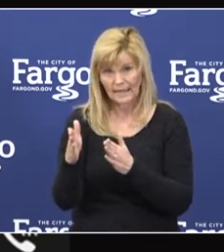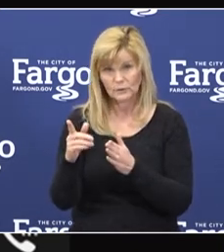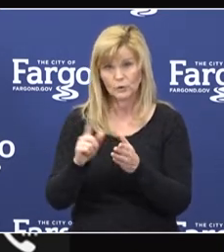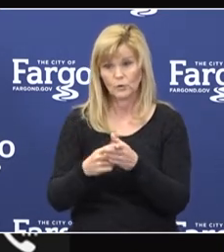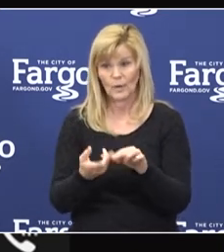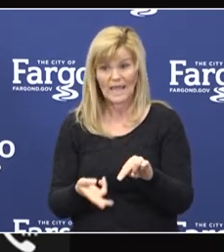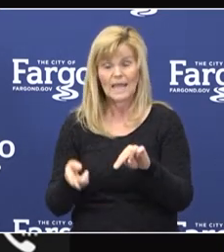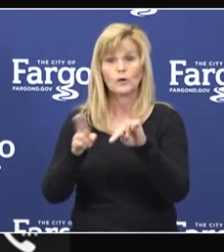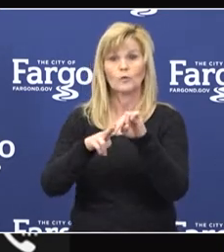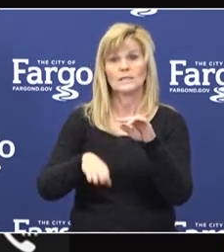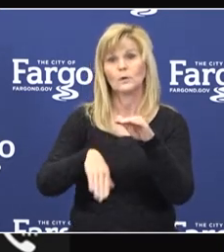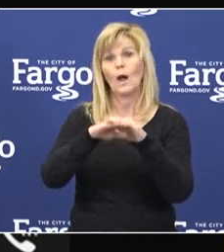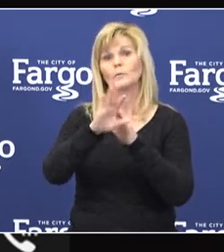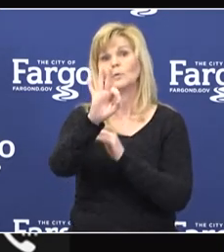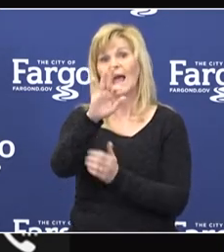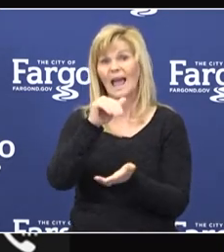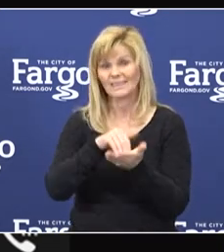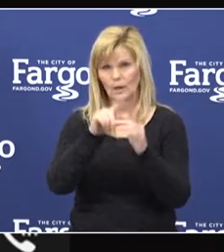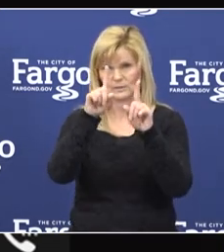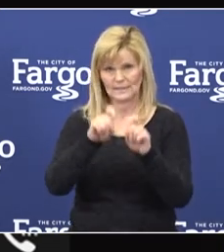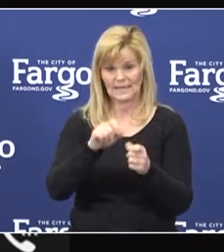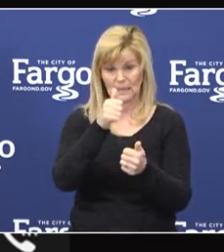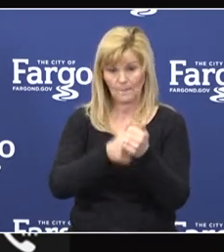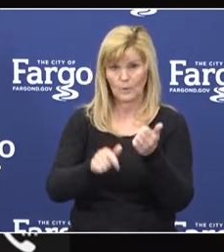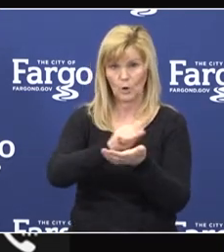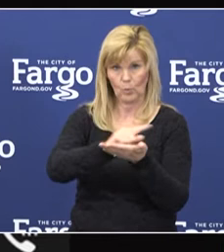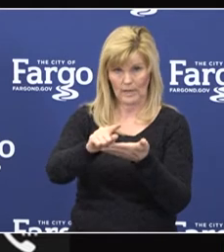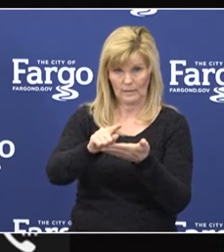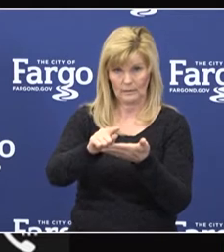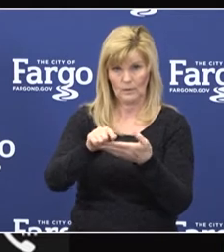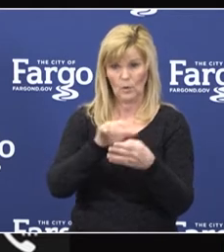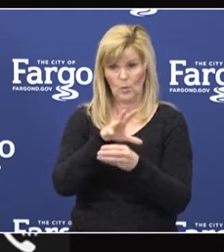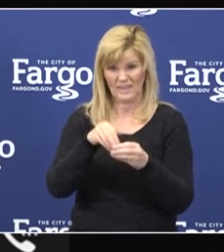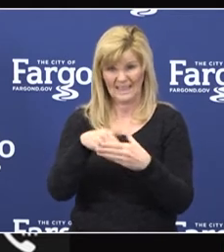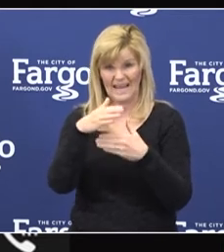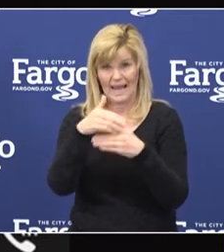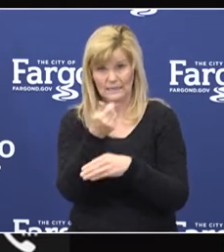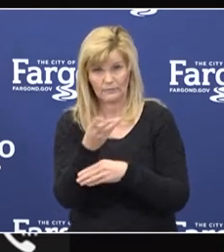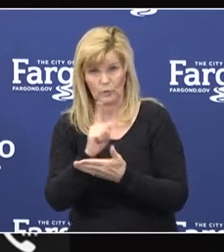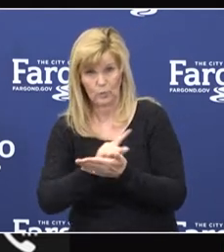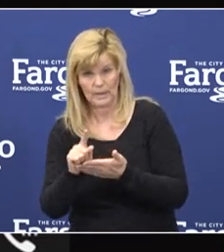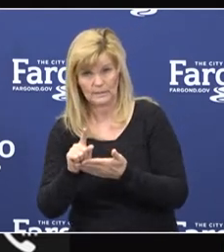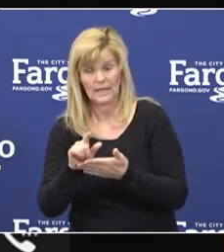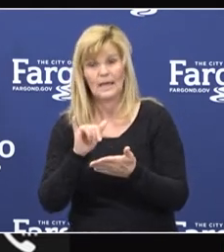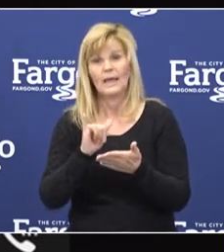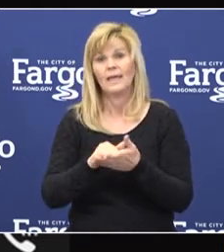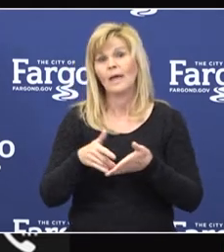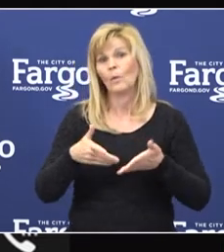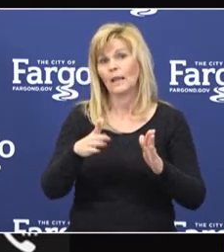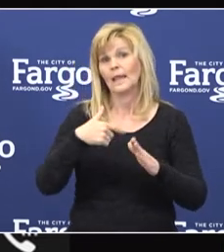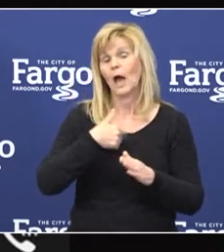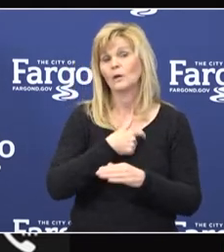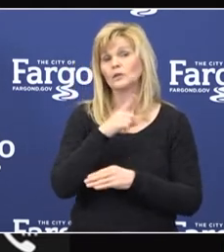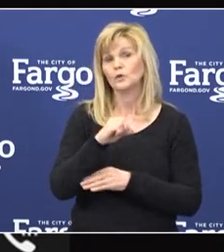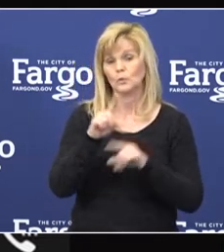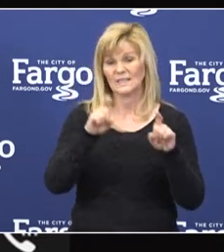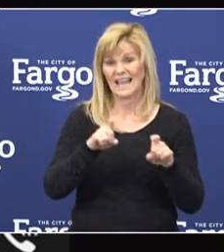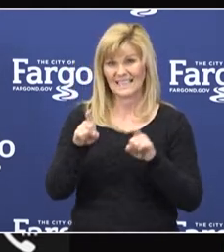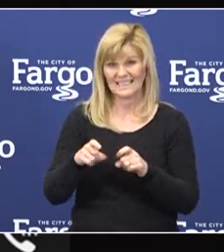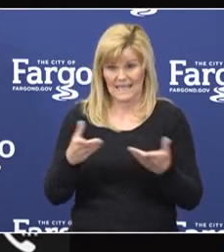9,000 tests per week over the coming weeks. This would allow us to do all of our testing internally.